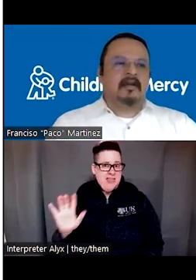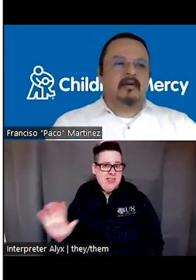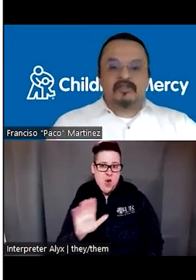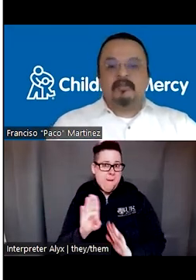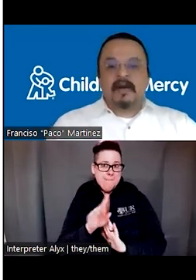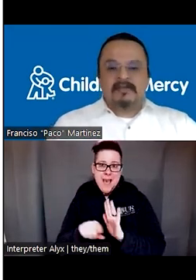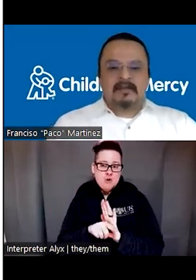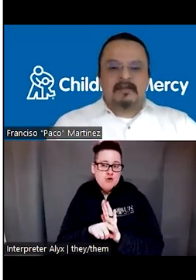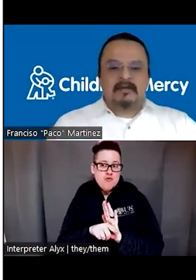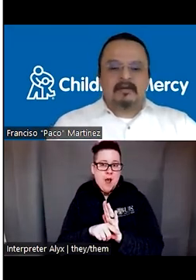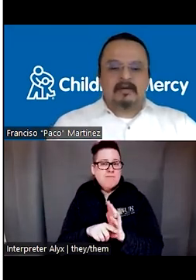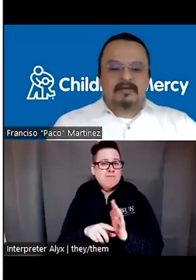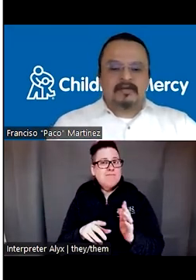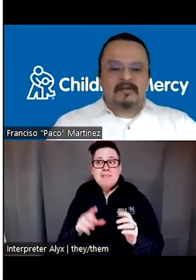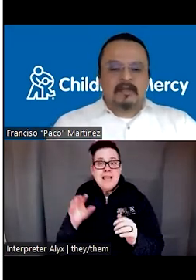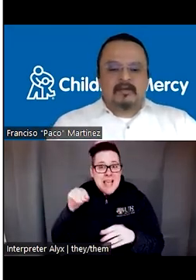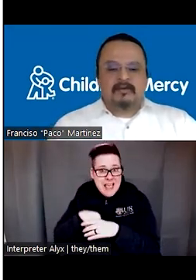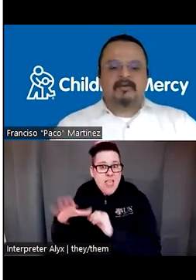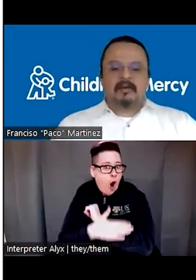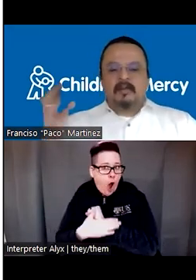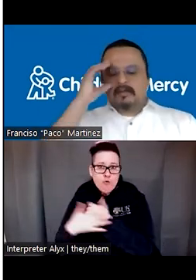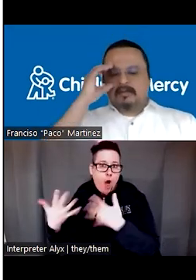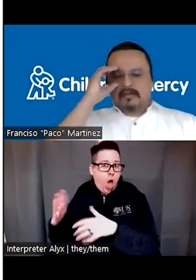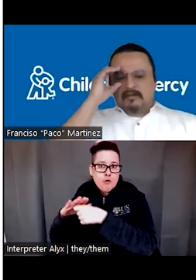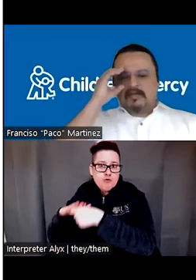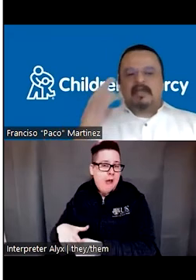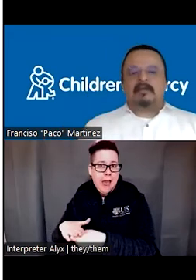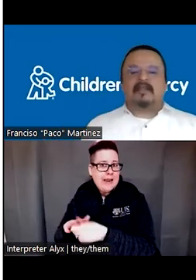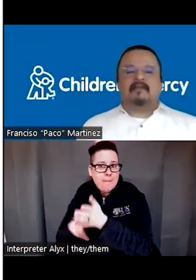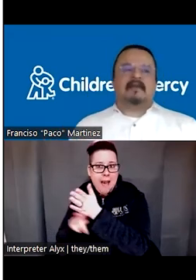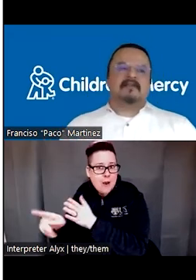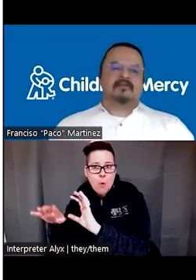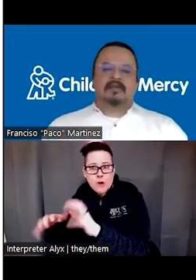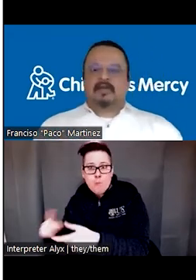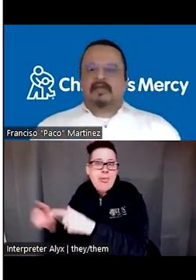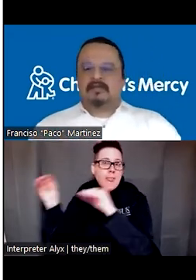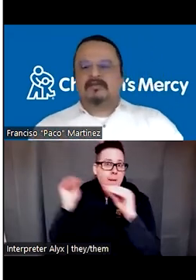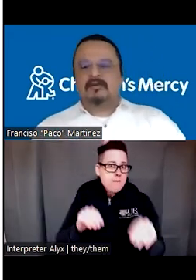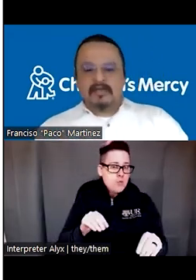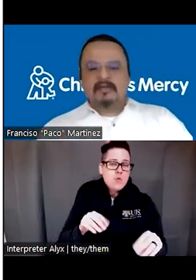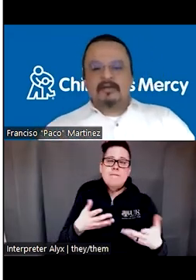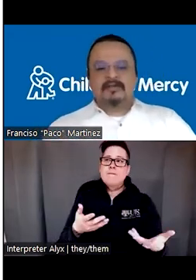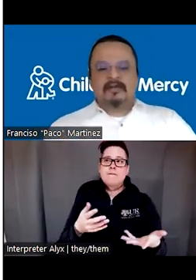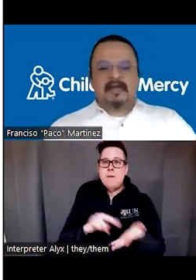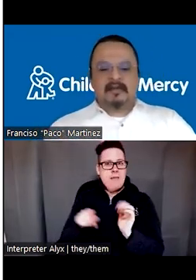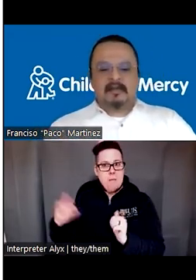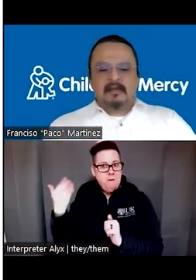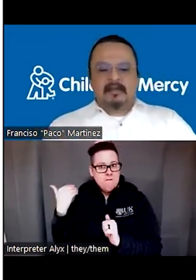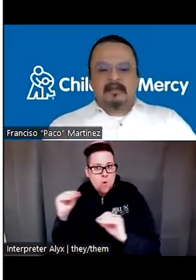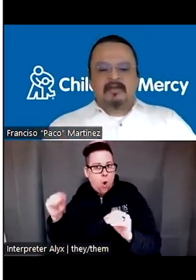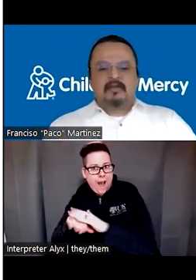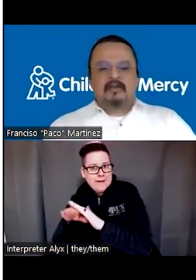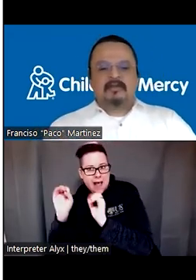are also marginal in their own countries. So there may not, there may not have access to education. So we need to consider that